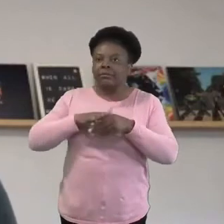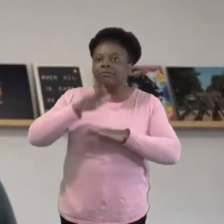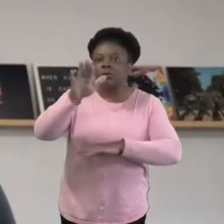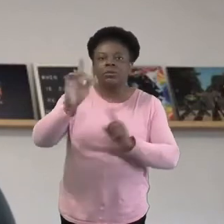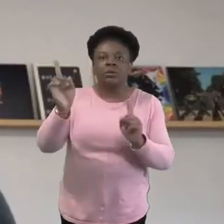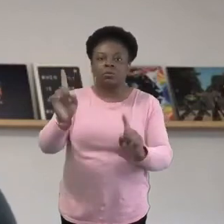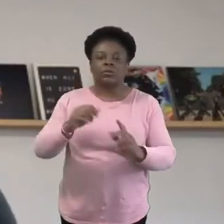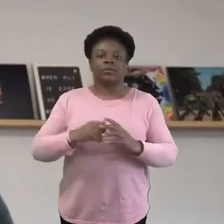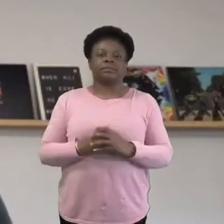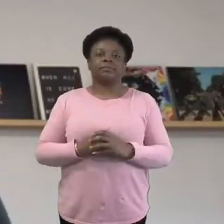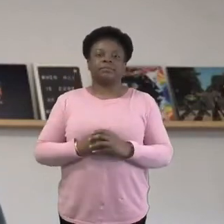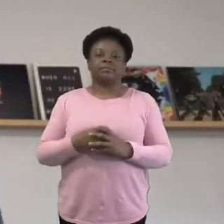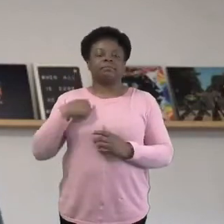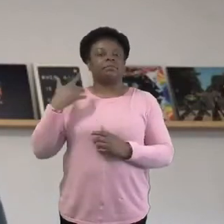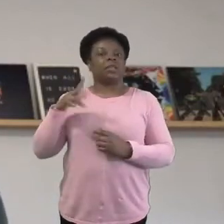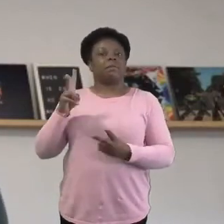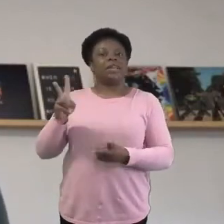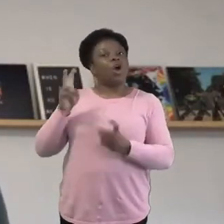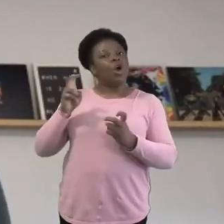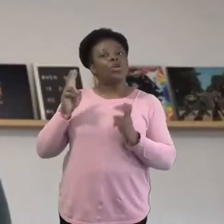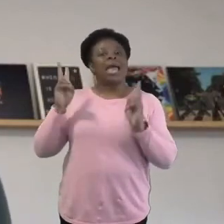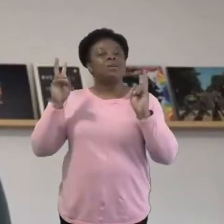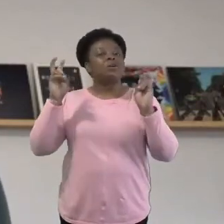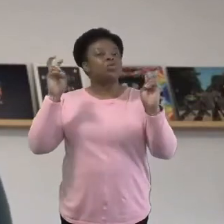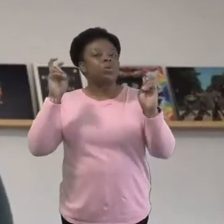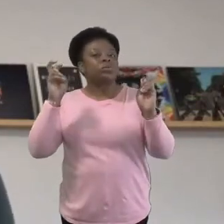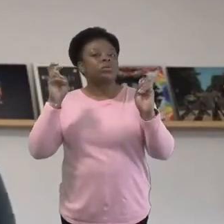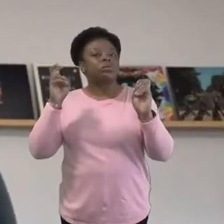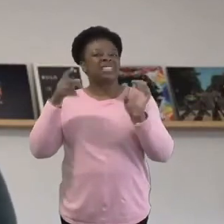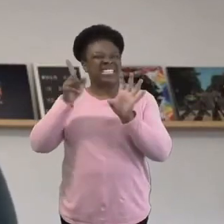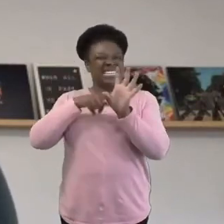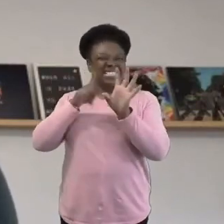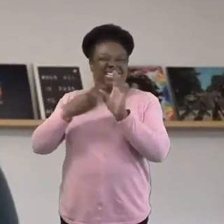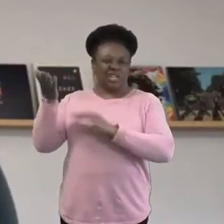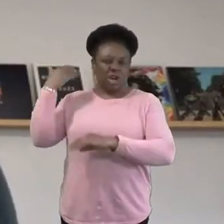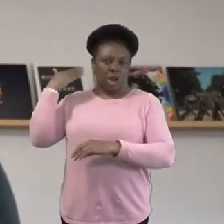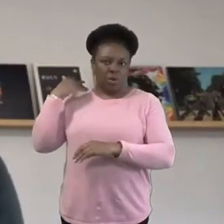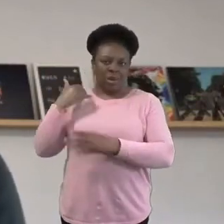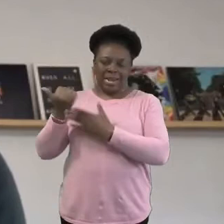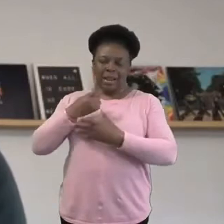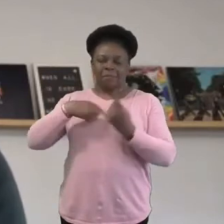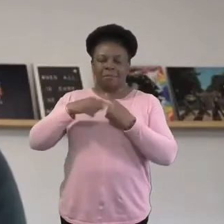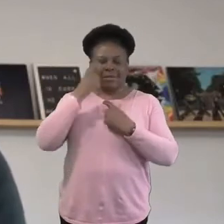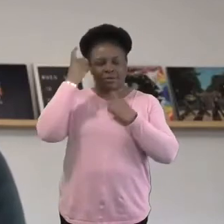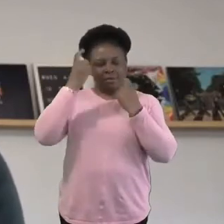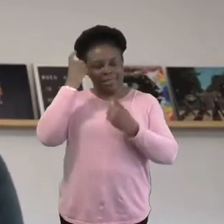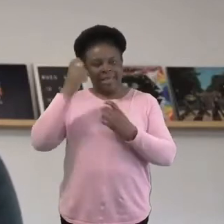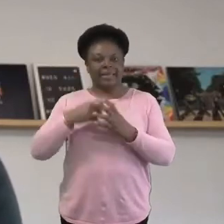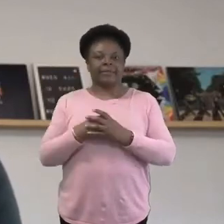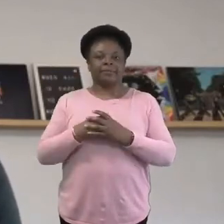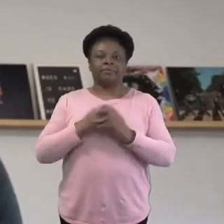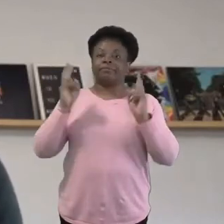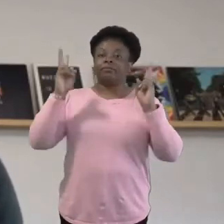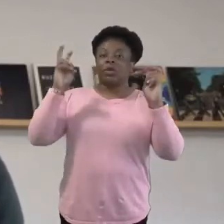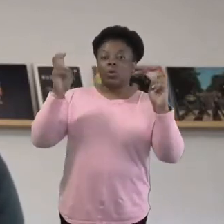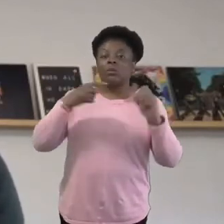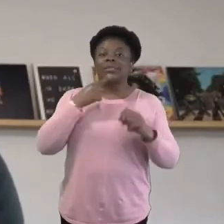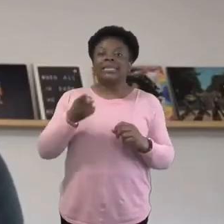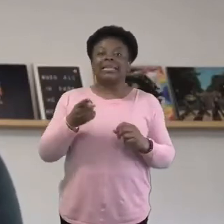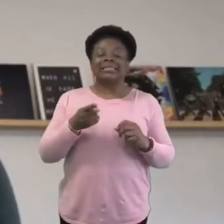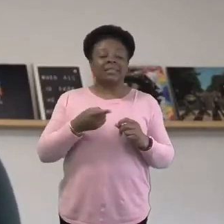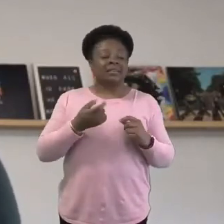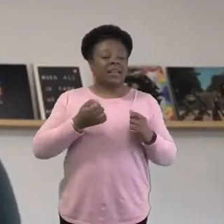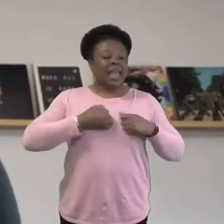years ago, which I find quite helpful with this. It says, where the ideal is lacking, God's grace